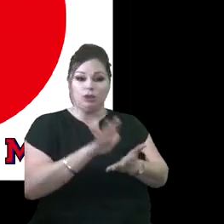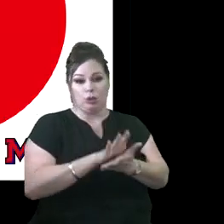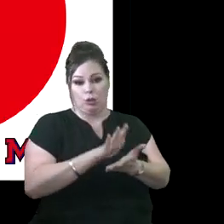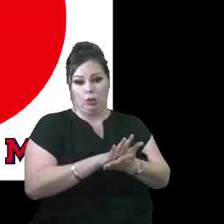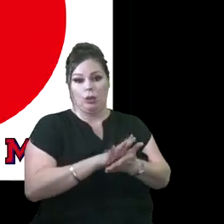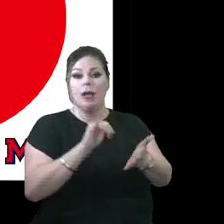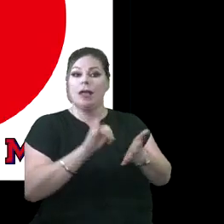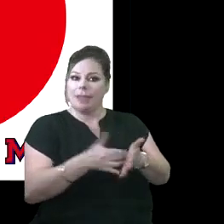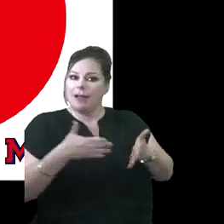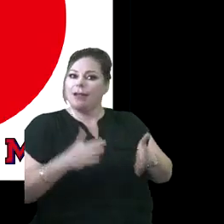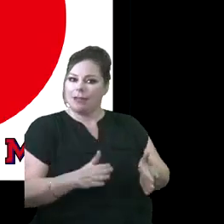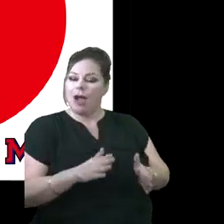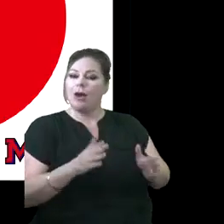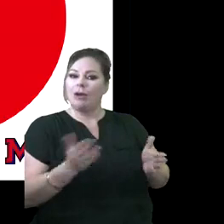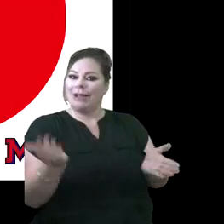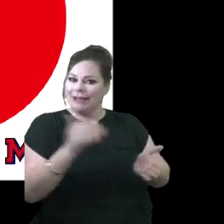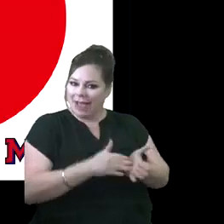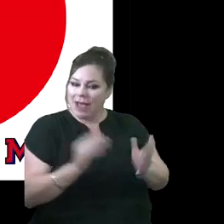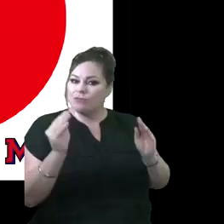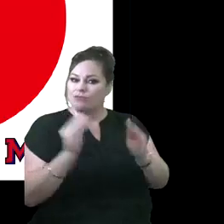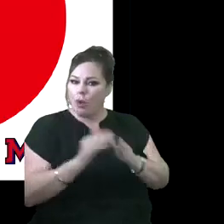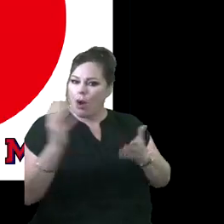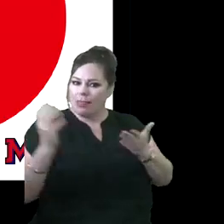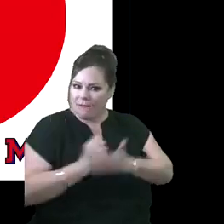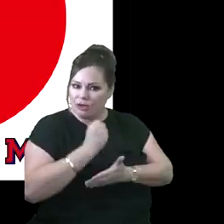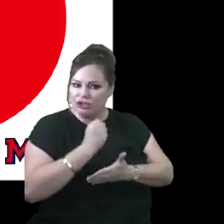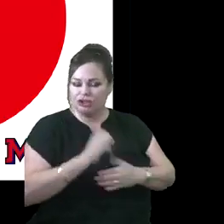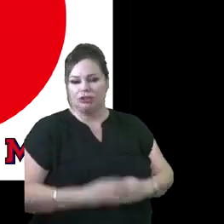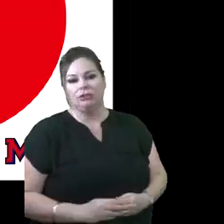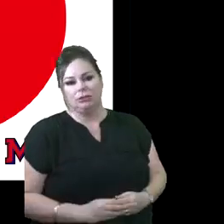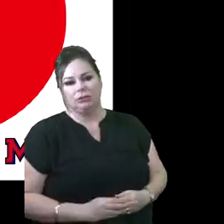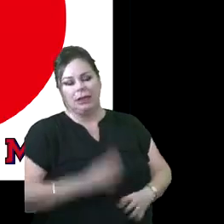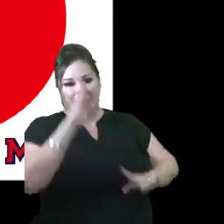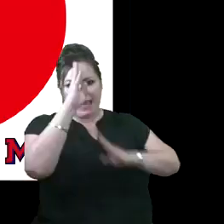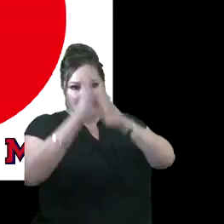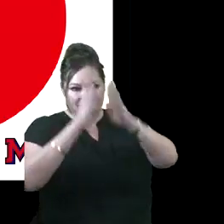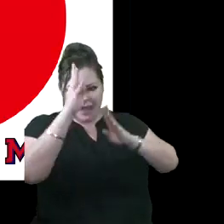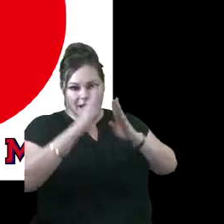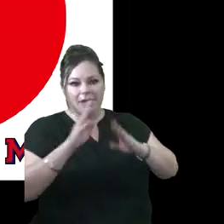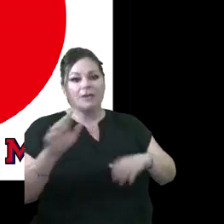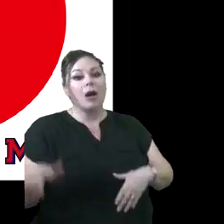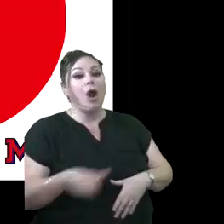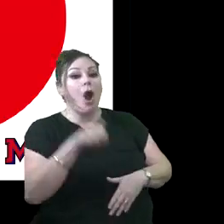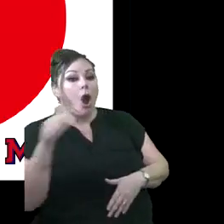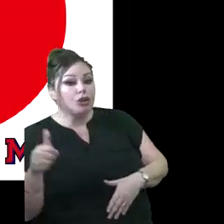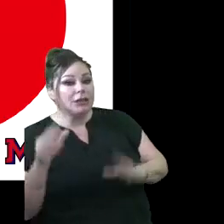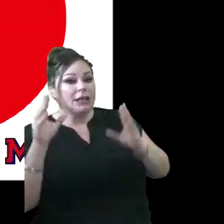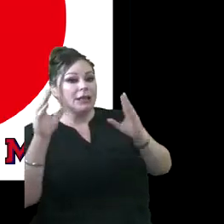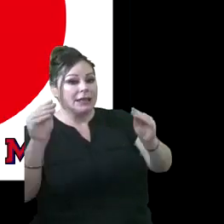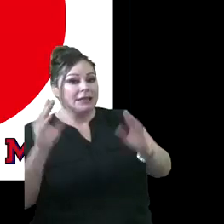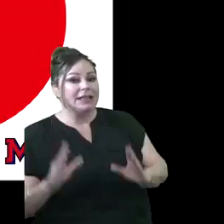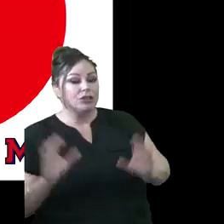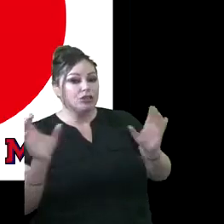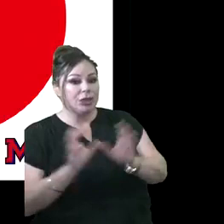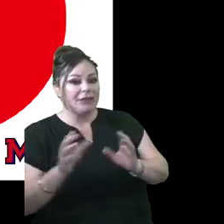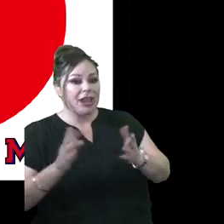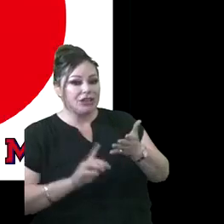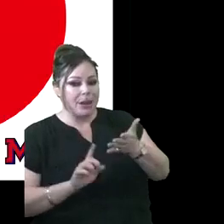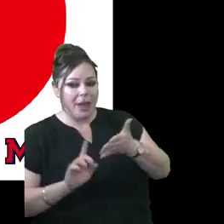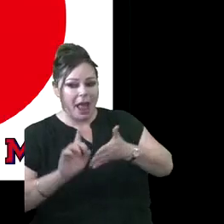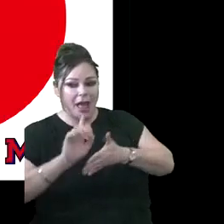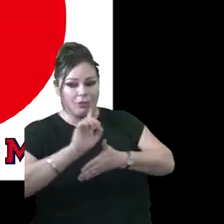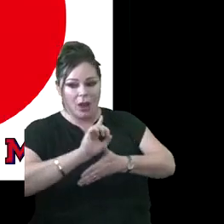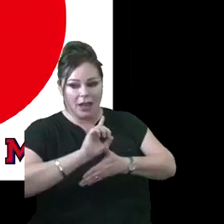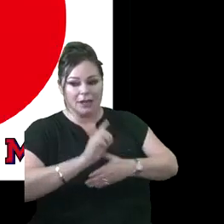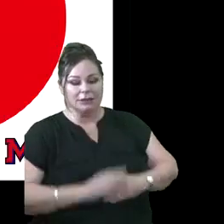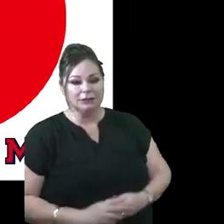That will allow us again to leverage an innovative alternate teacher certification pathway. And